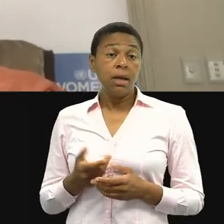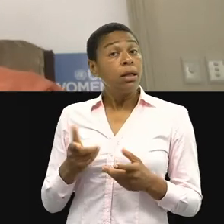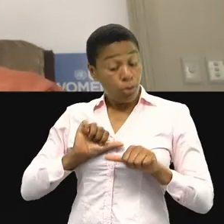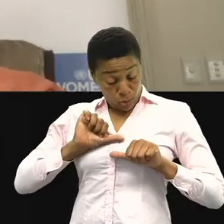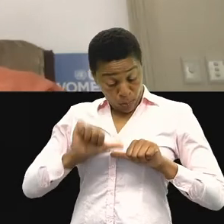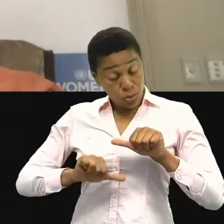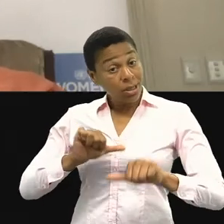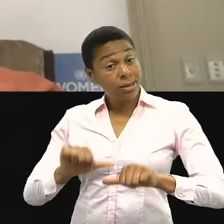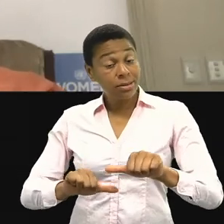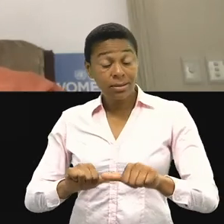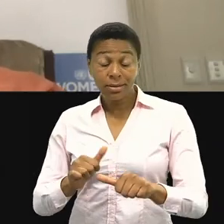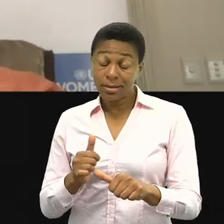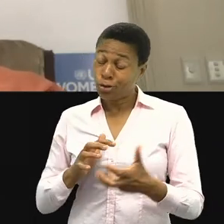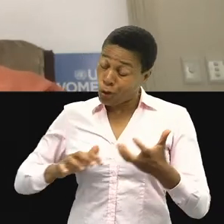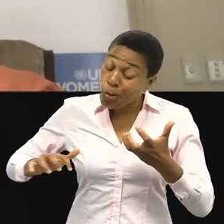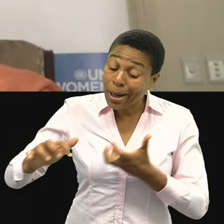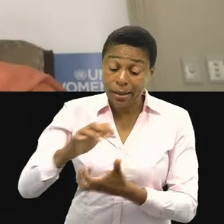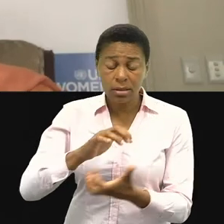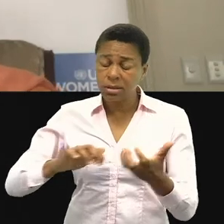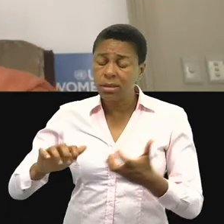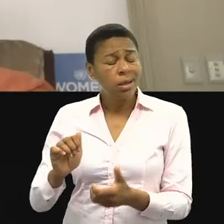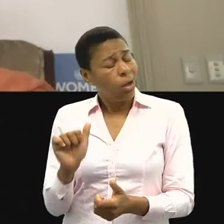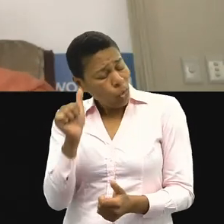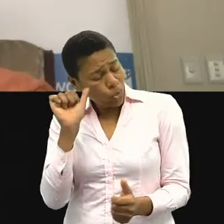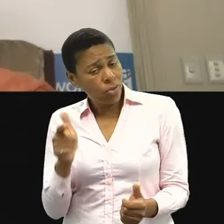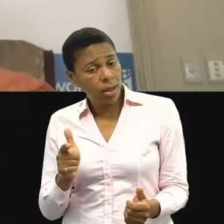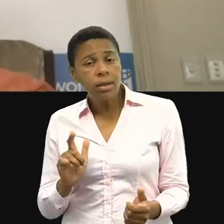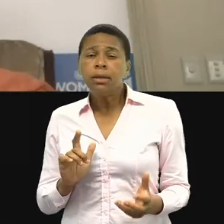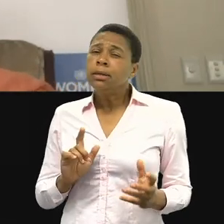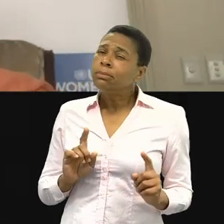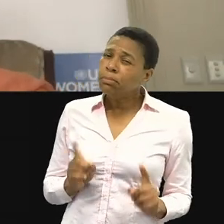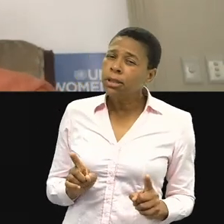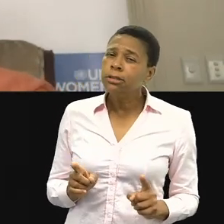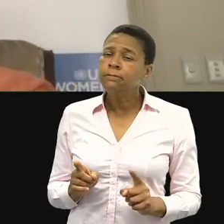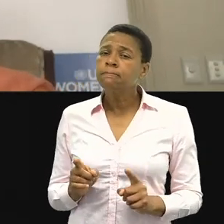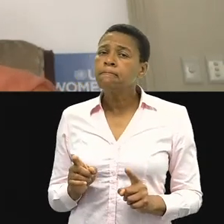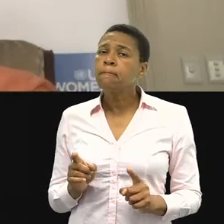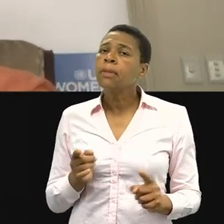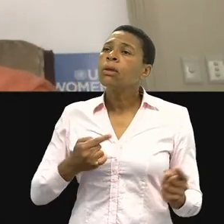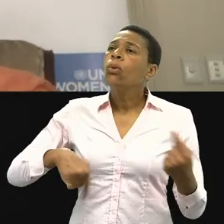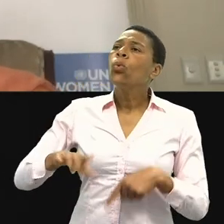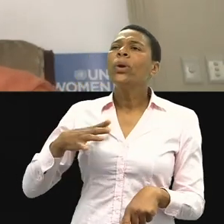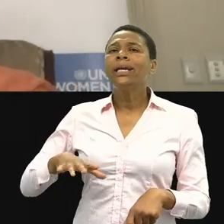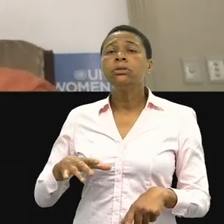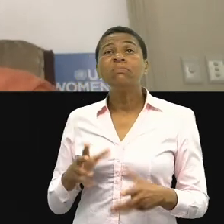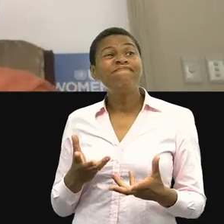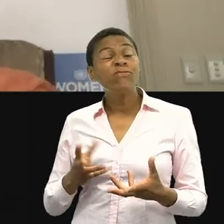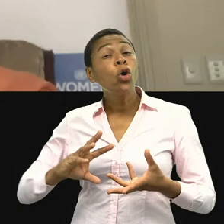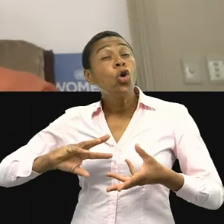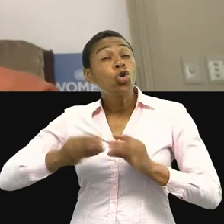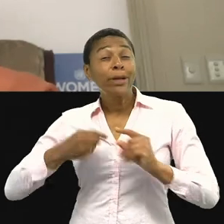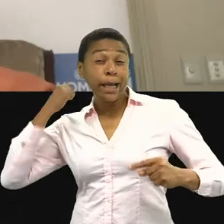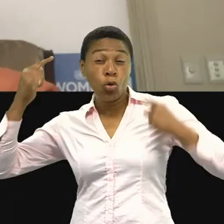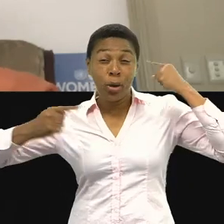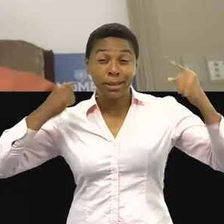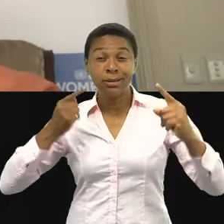is complex and difficult. So these are all the things. Let's make noise about this. Let's go to the